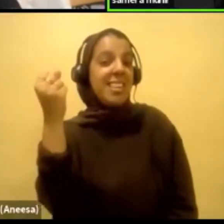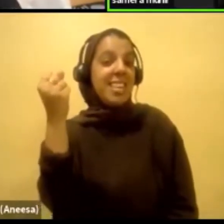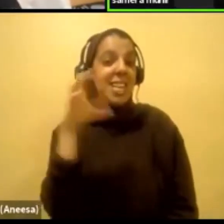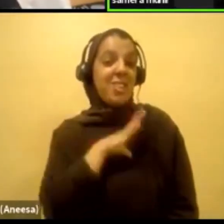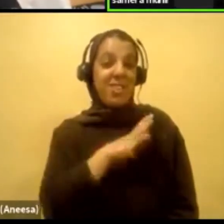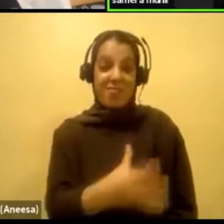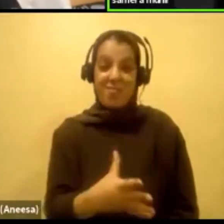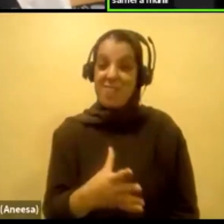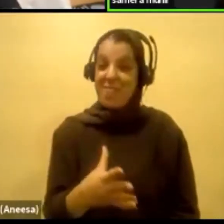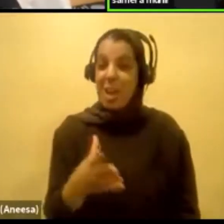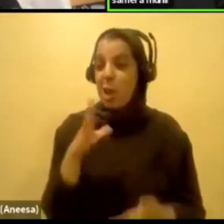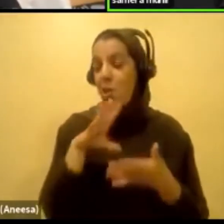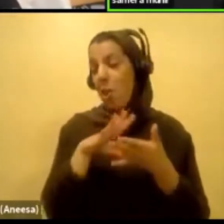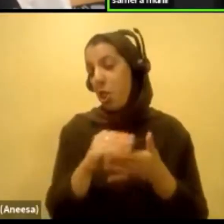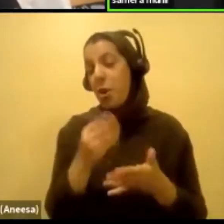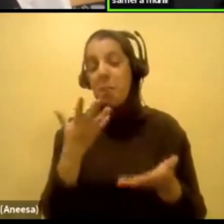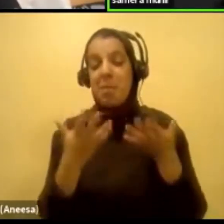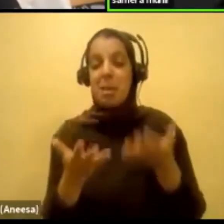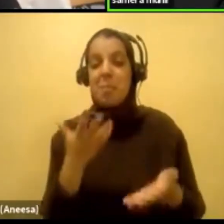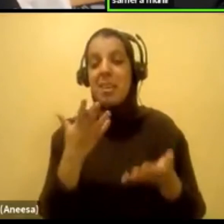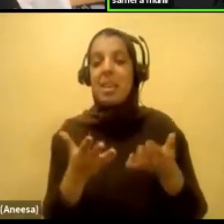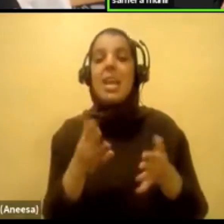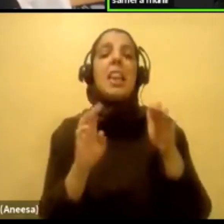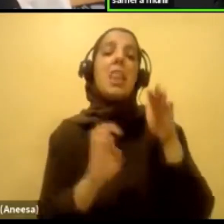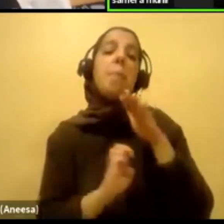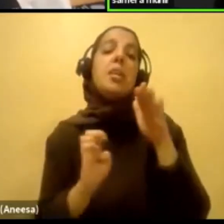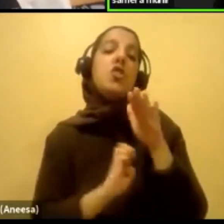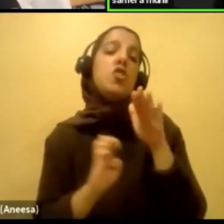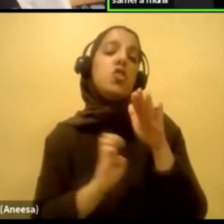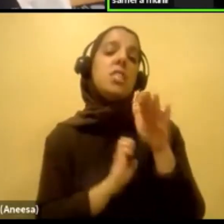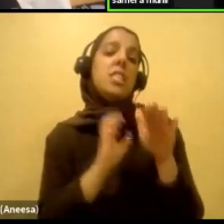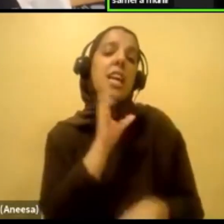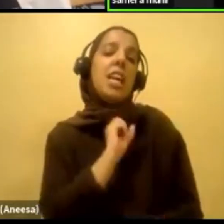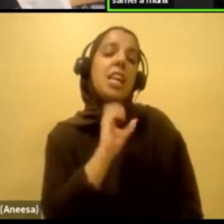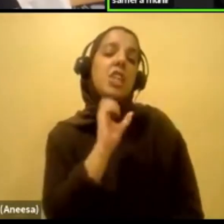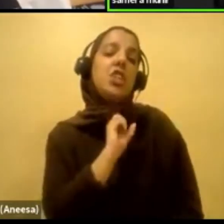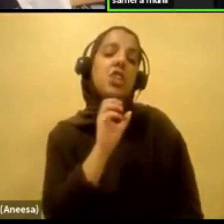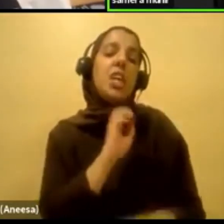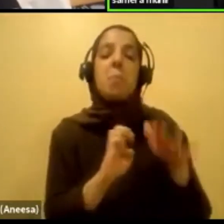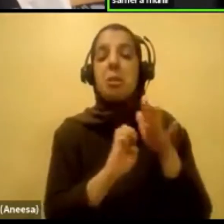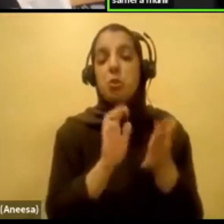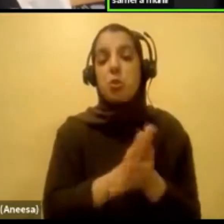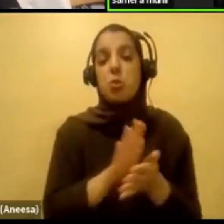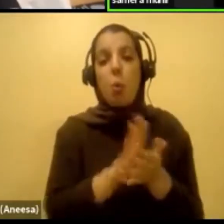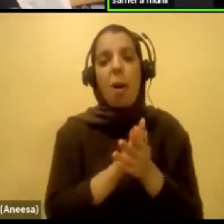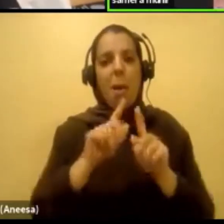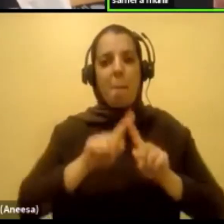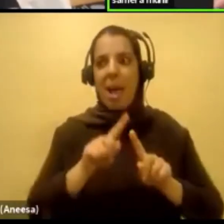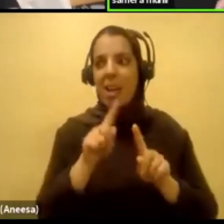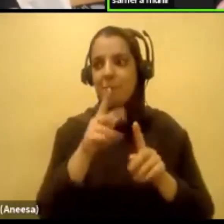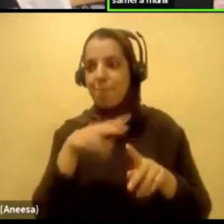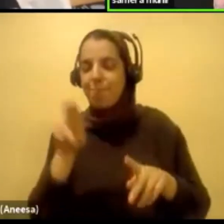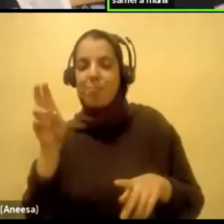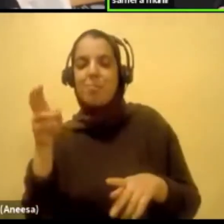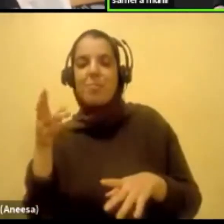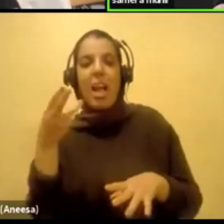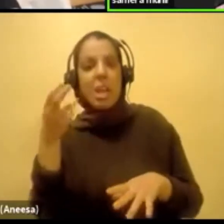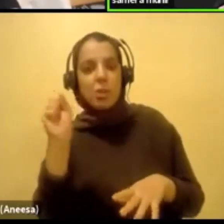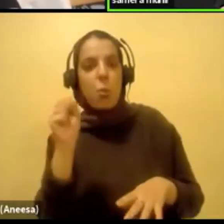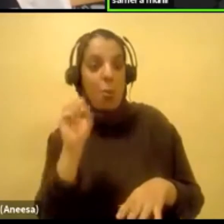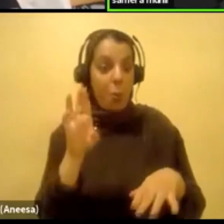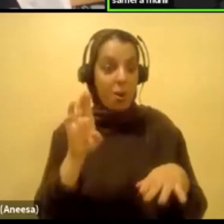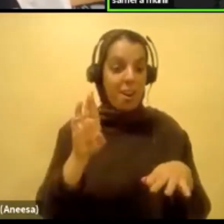to do it at maybe an elementary age, like, you know, elementary, but then also do ASL.